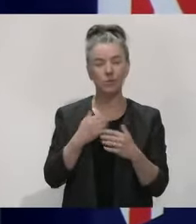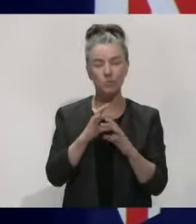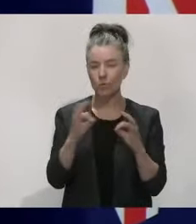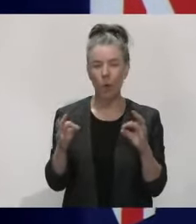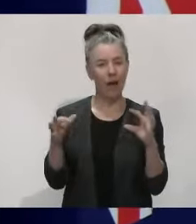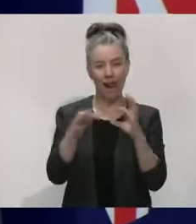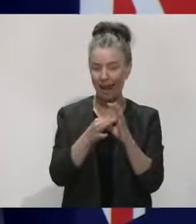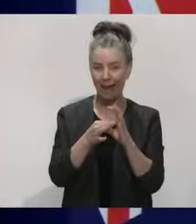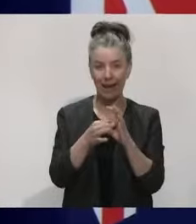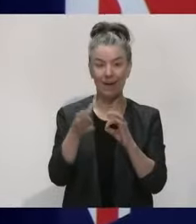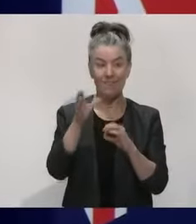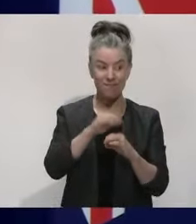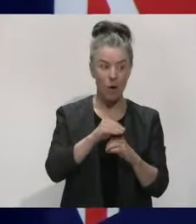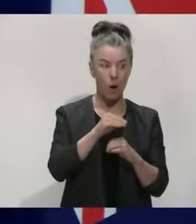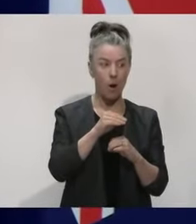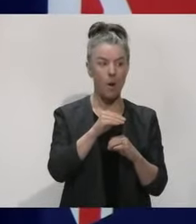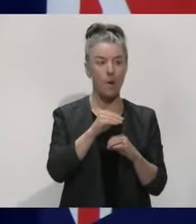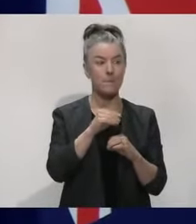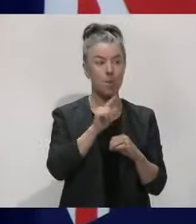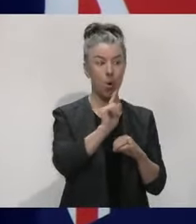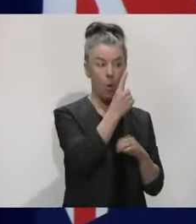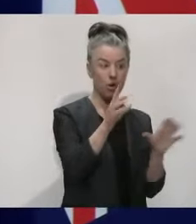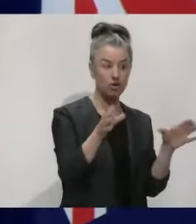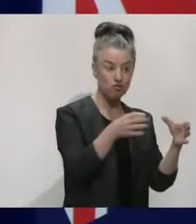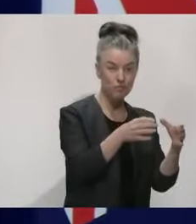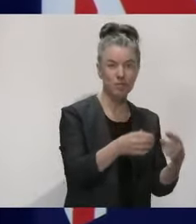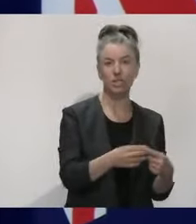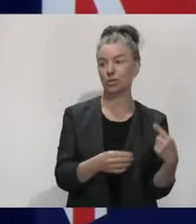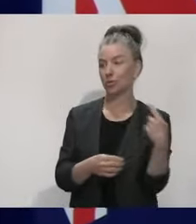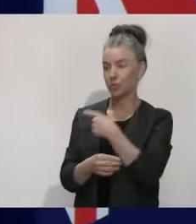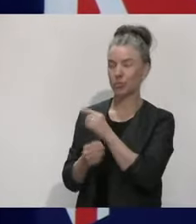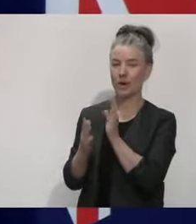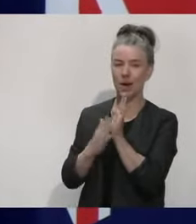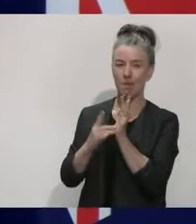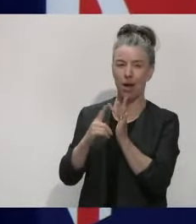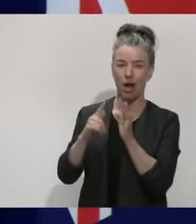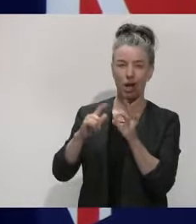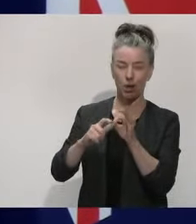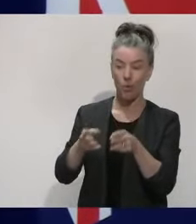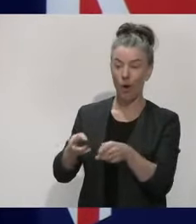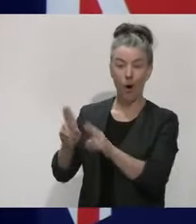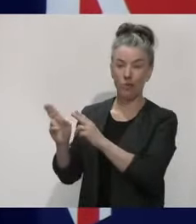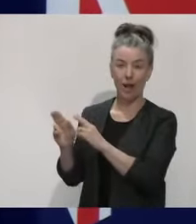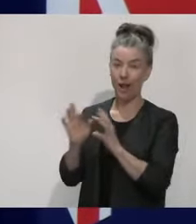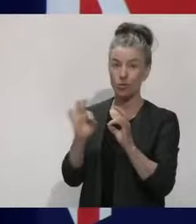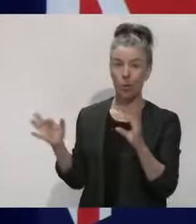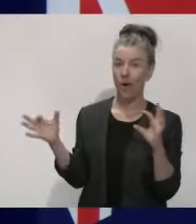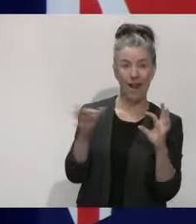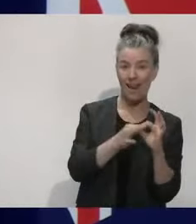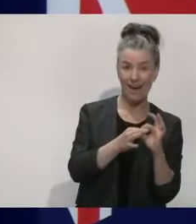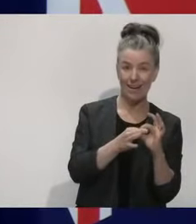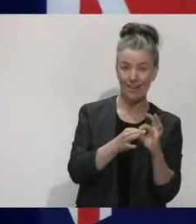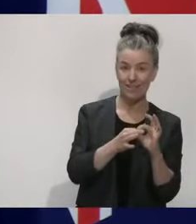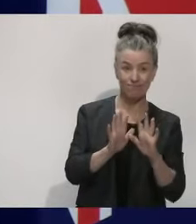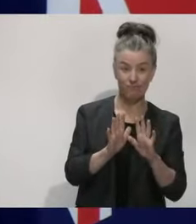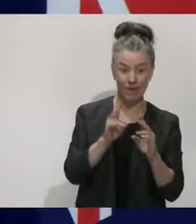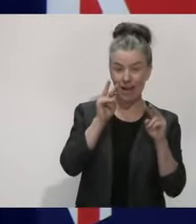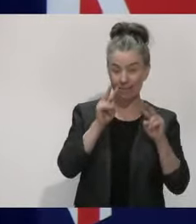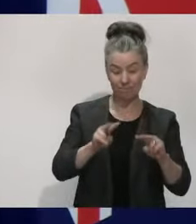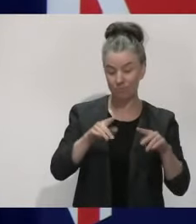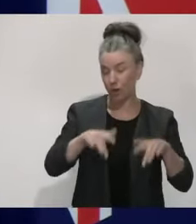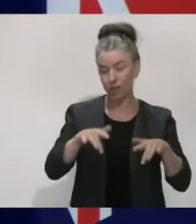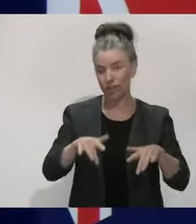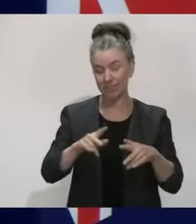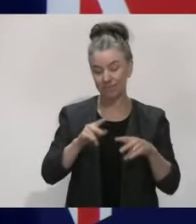genomically link it back to someone who came through an MIQ facility and had the same type of virus as the one in this cluster in the